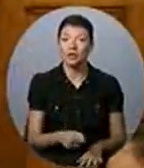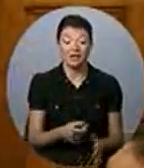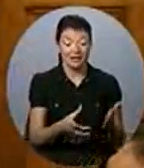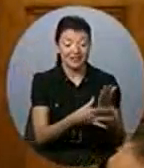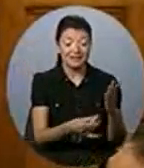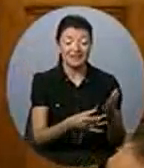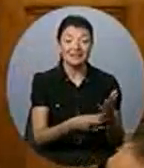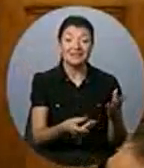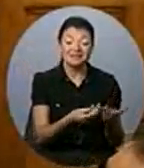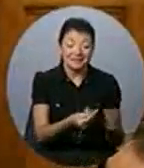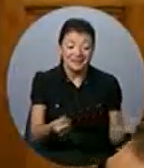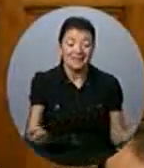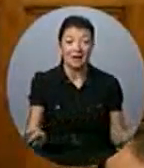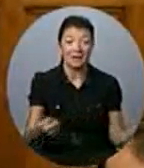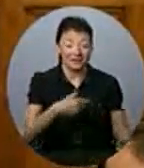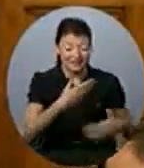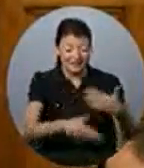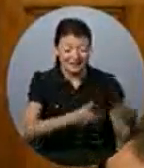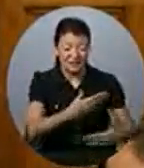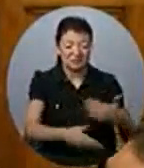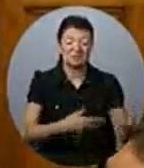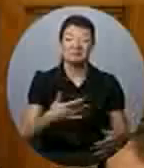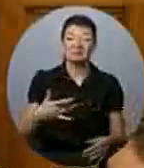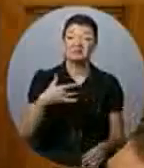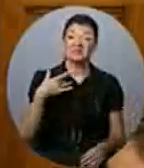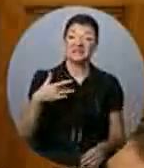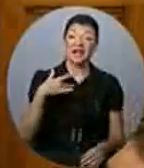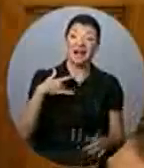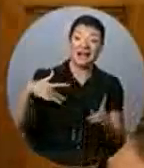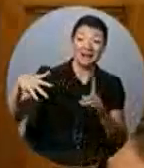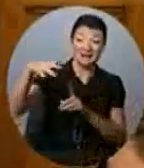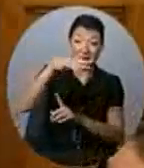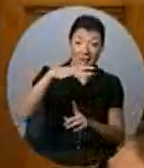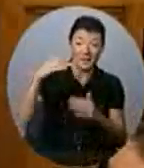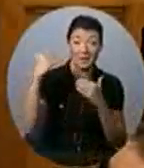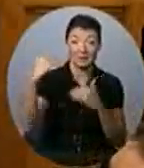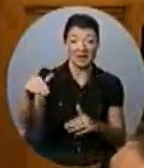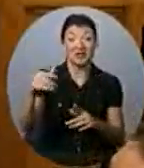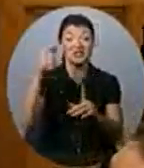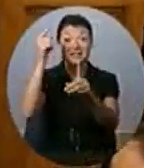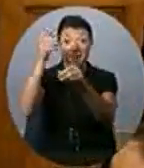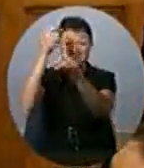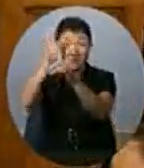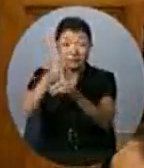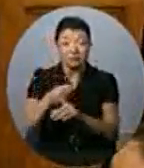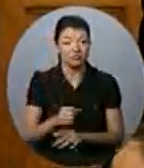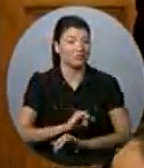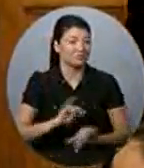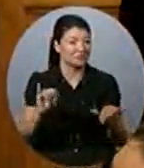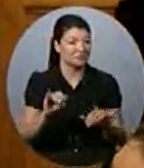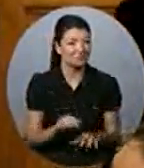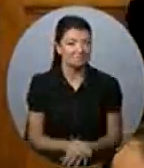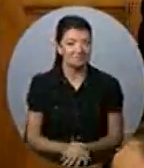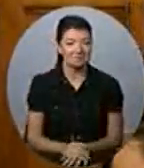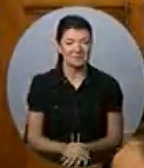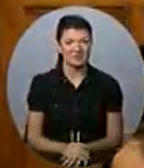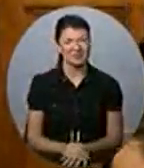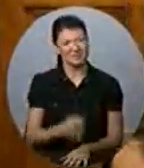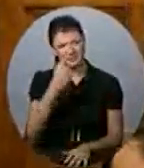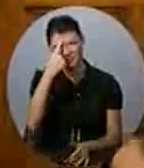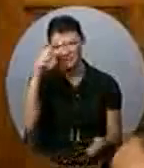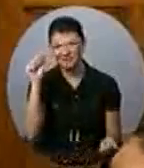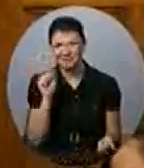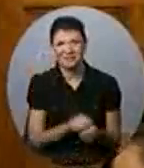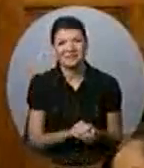climate change targets. Mr. Speaker, will the Minister explain why the government keeps severally promoting this pipeline instead of